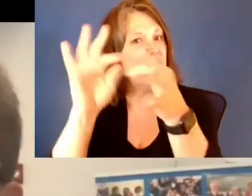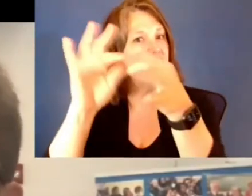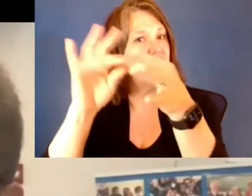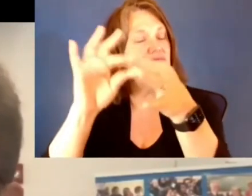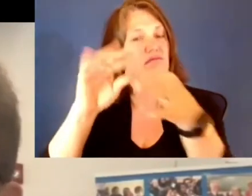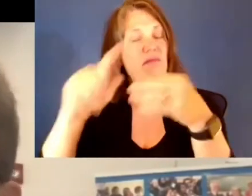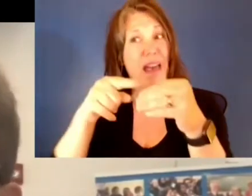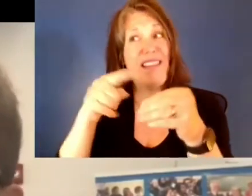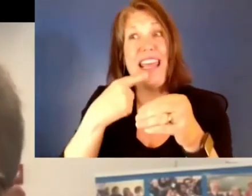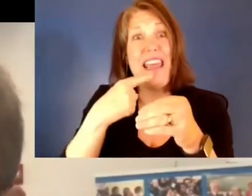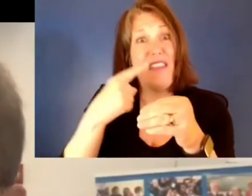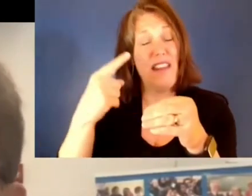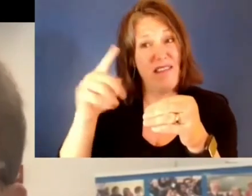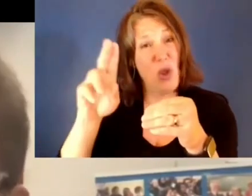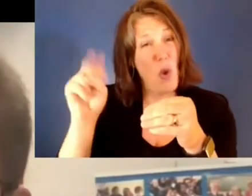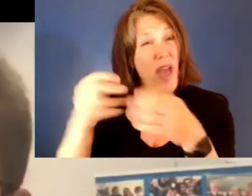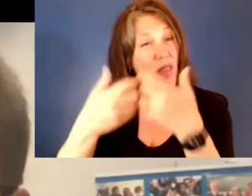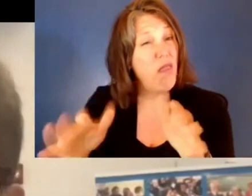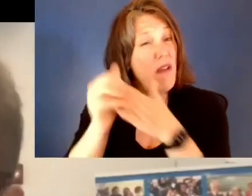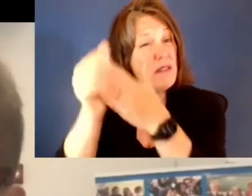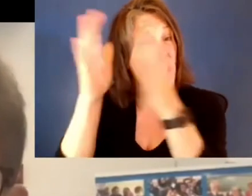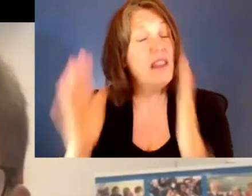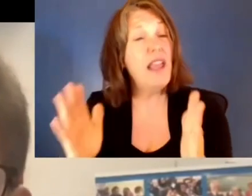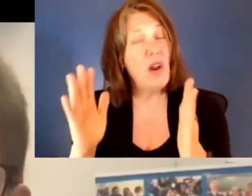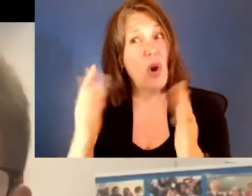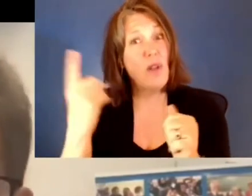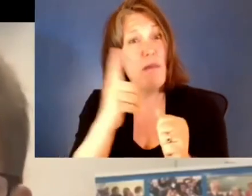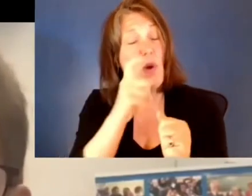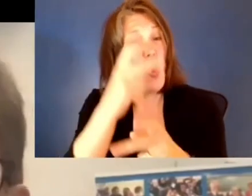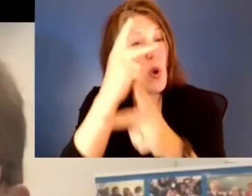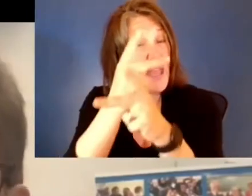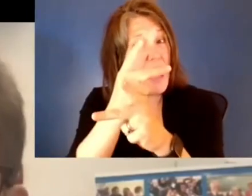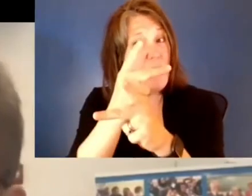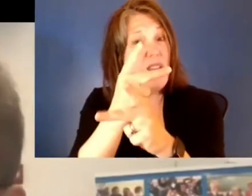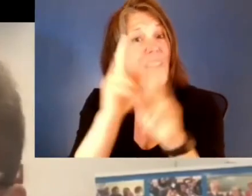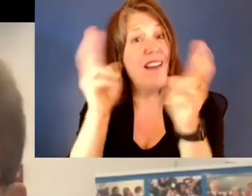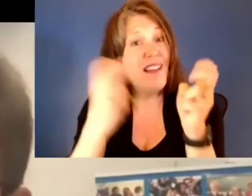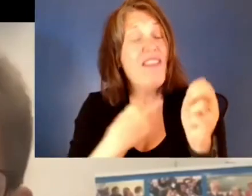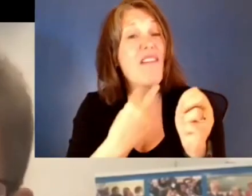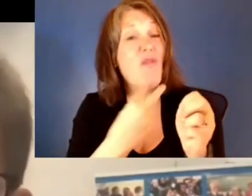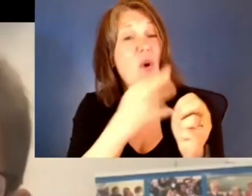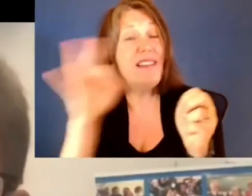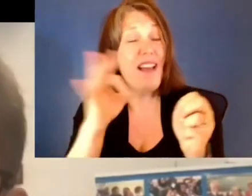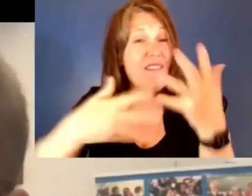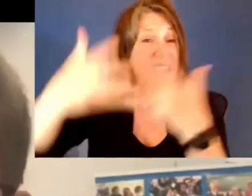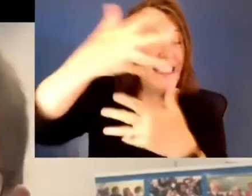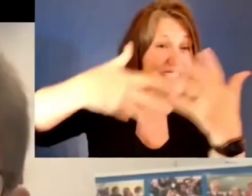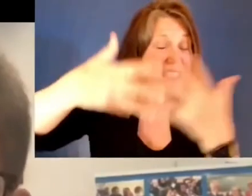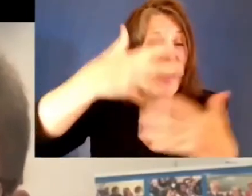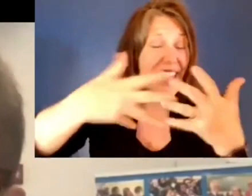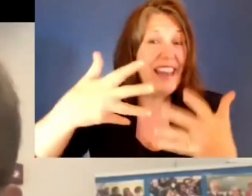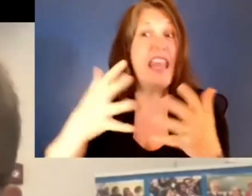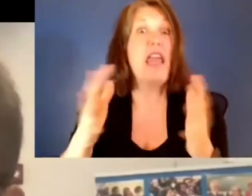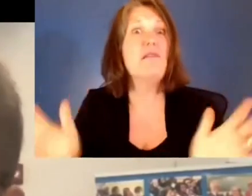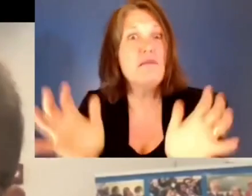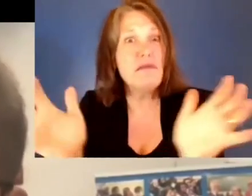one of the people who kept the voice of society engaged in the great work of helping